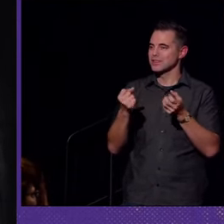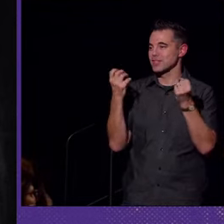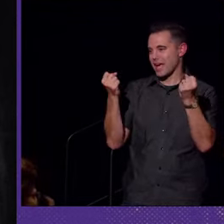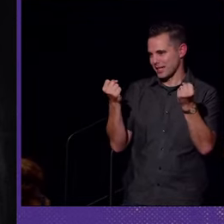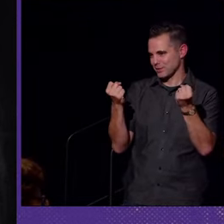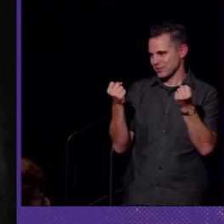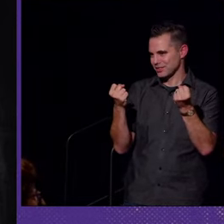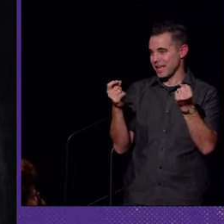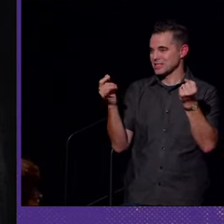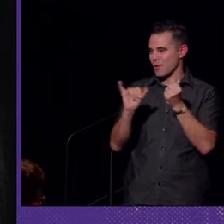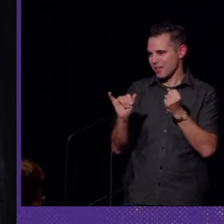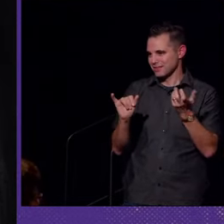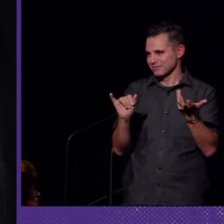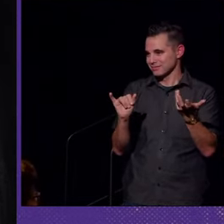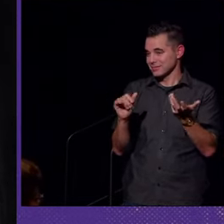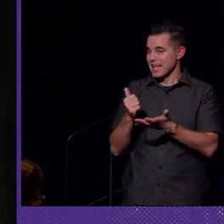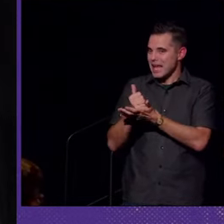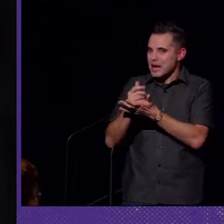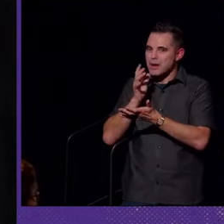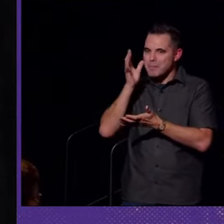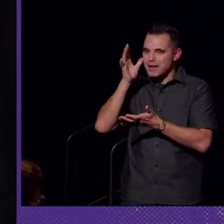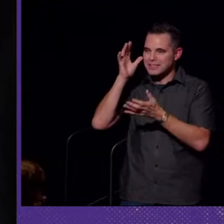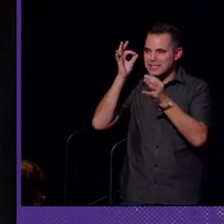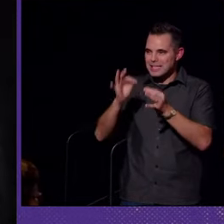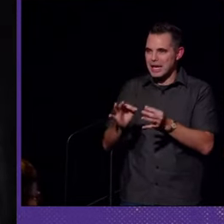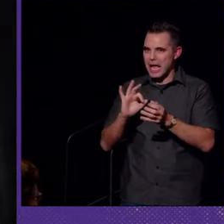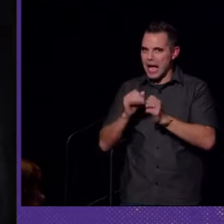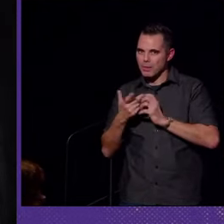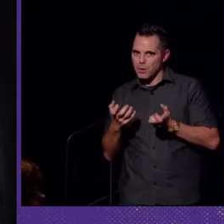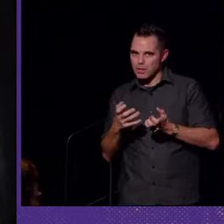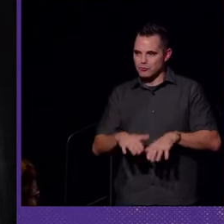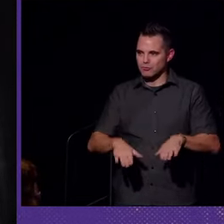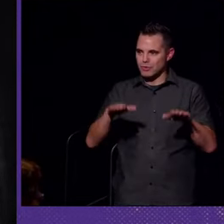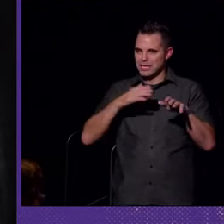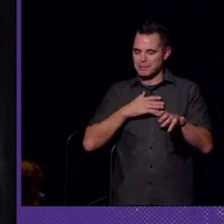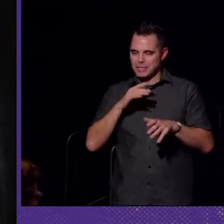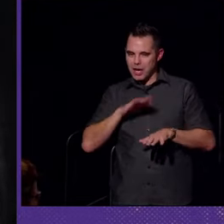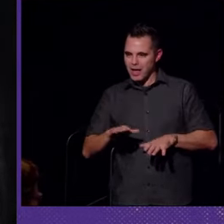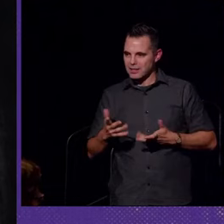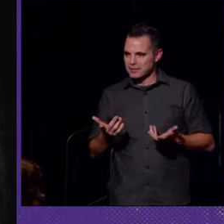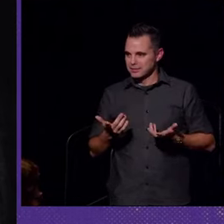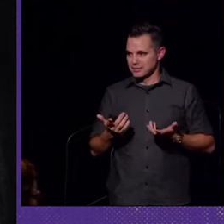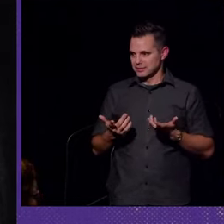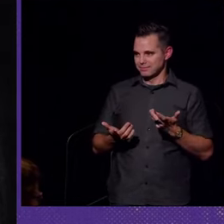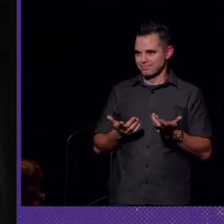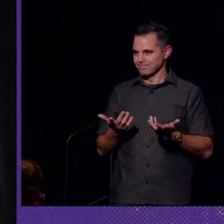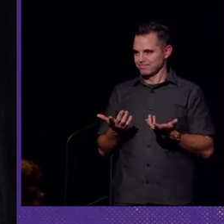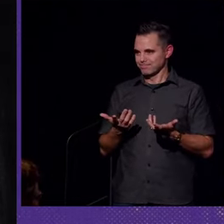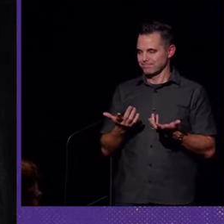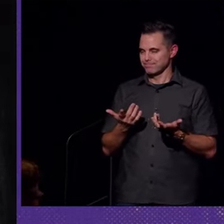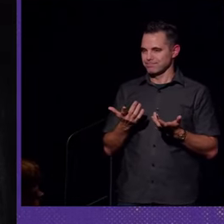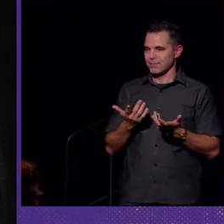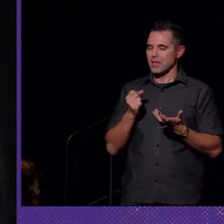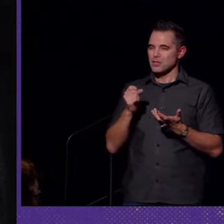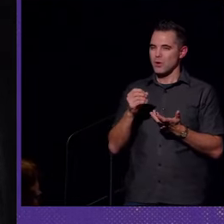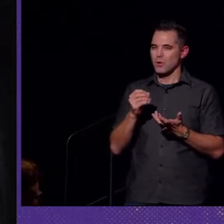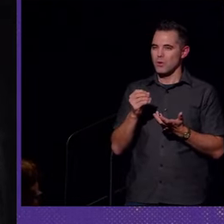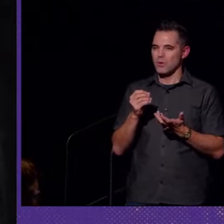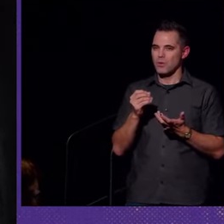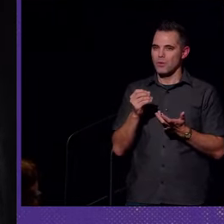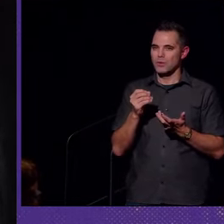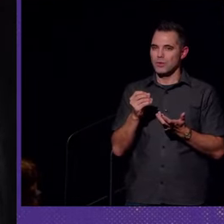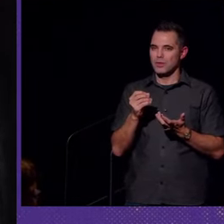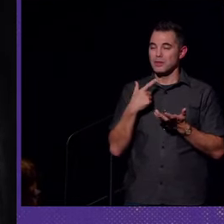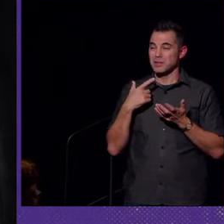language as well to help a parent decide, okay, how do I want to raise my child? Um, so there's been a